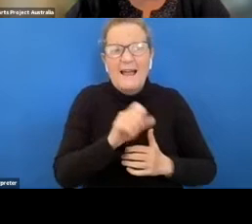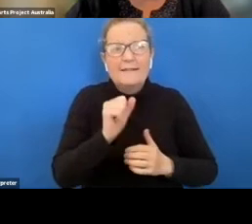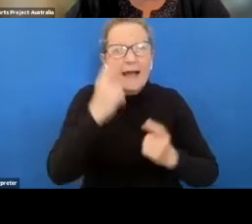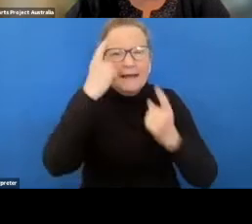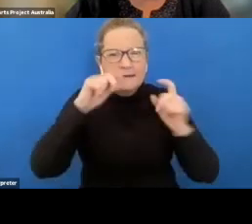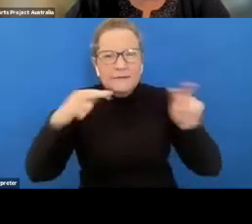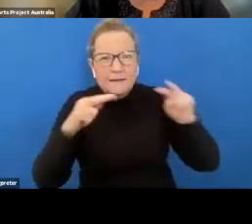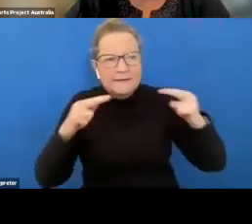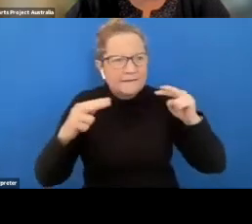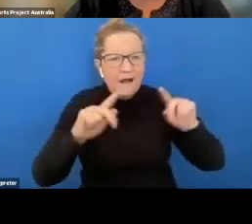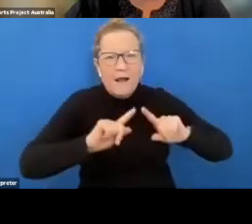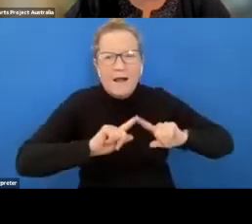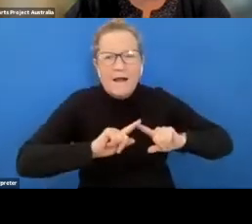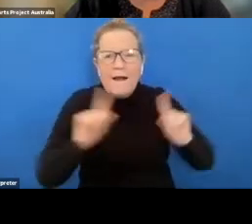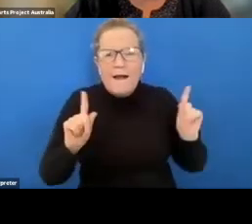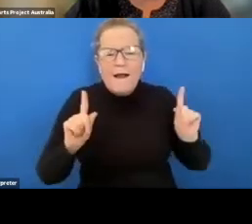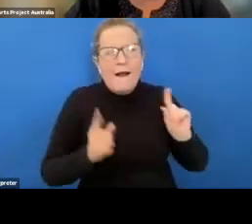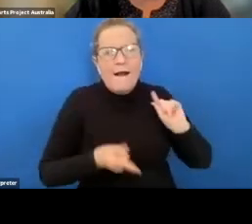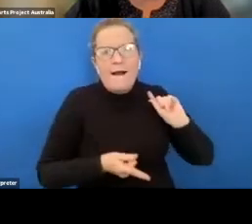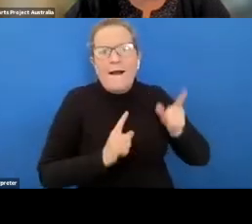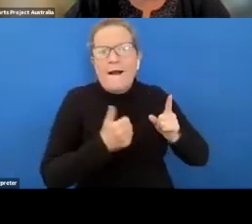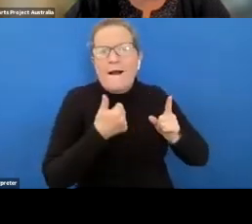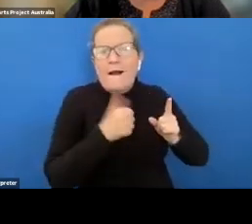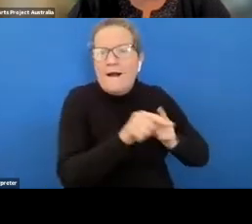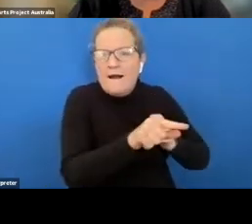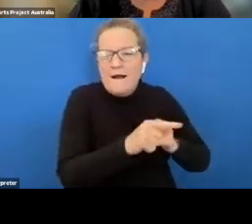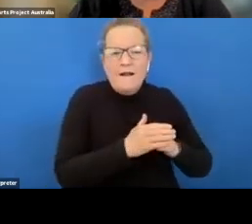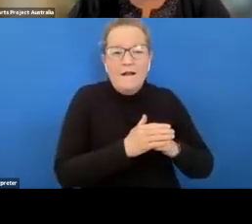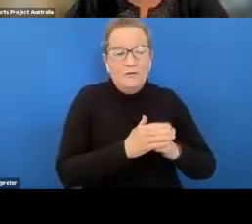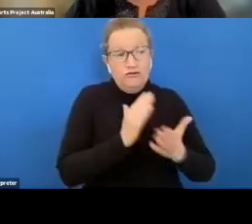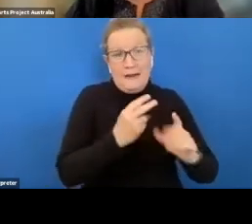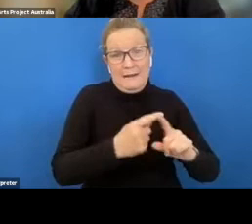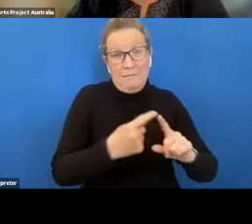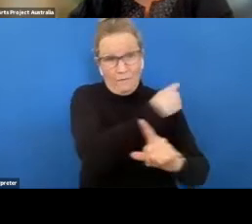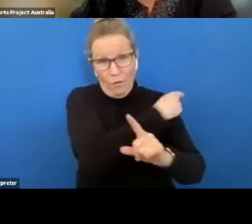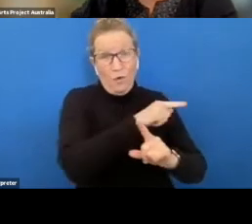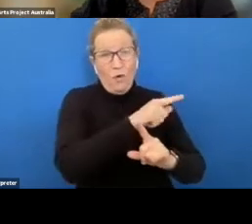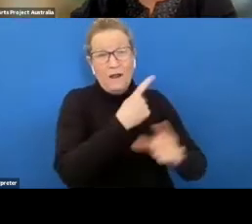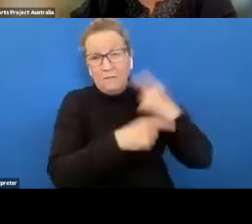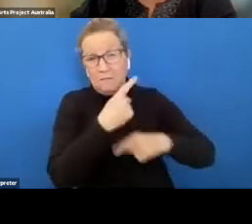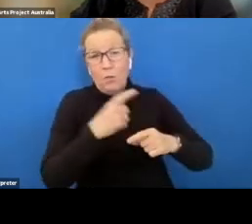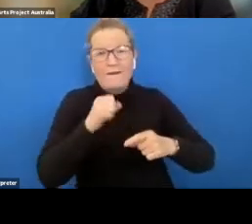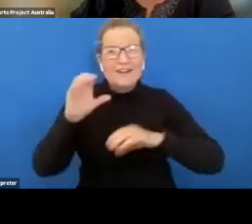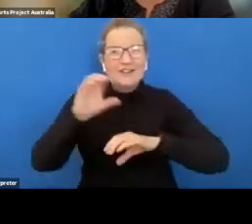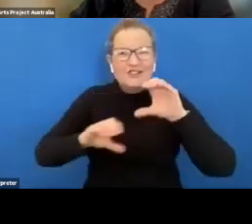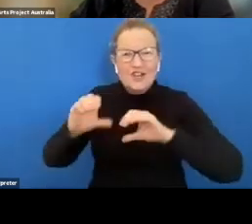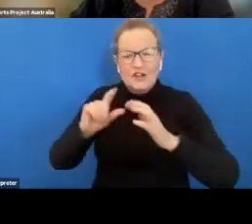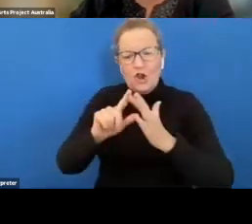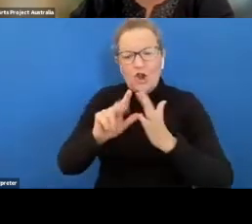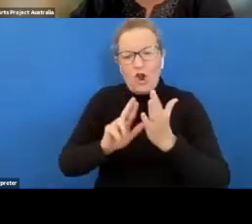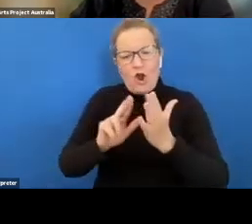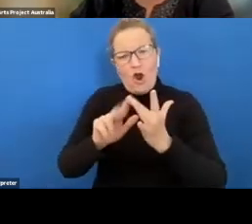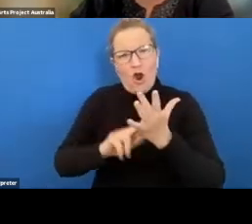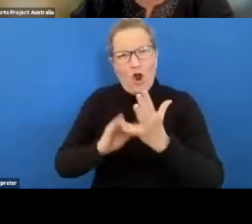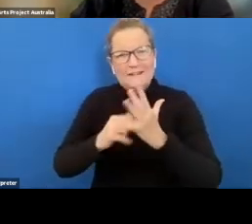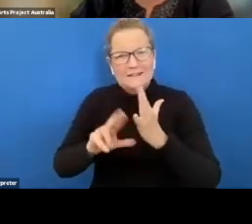problem and you know and we talked about how really in the past we had scientists like einstein and and we've had bill